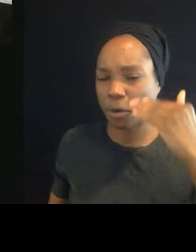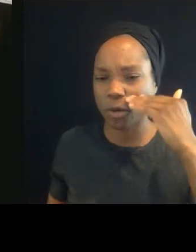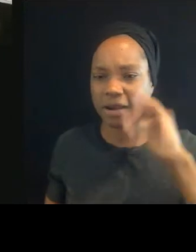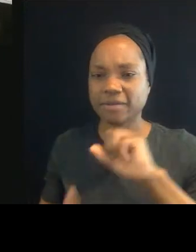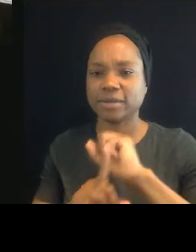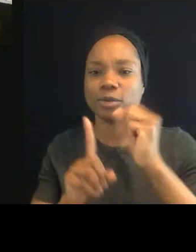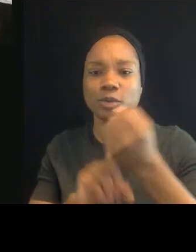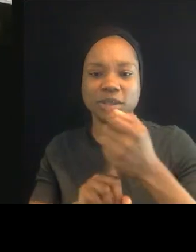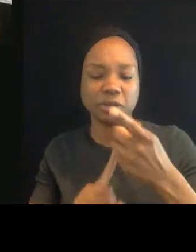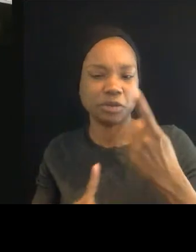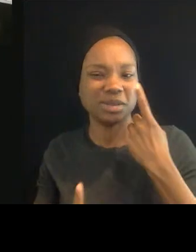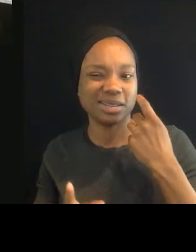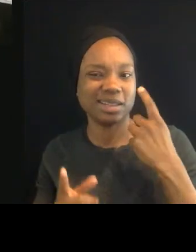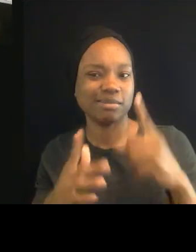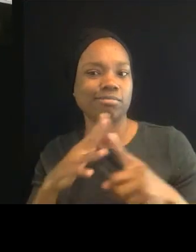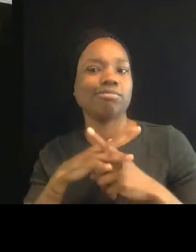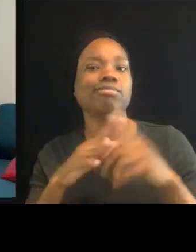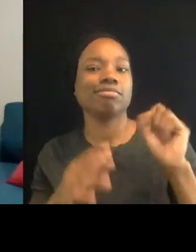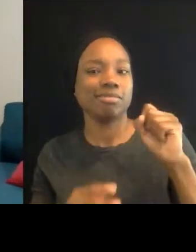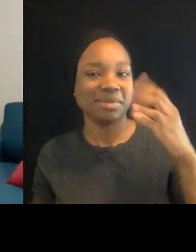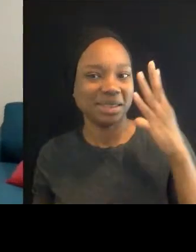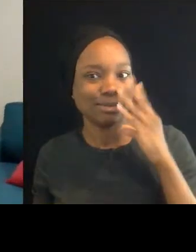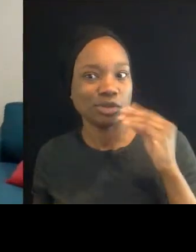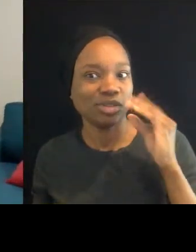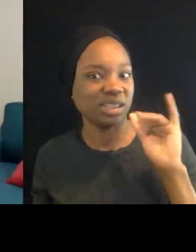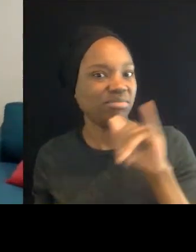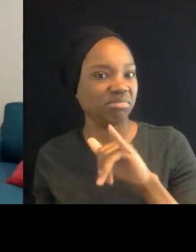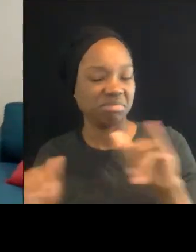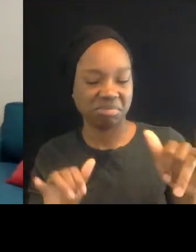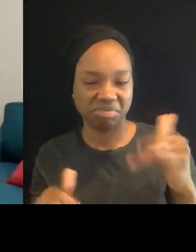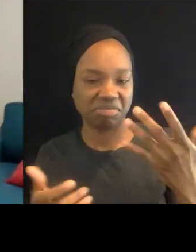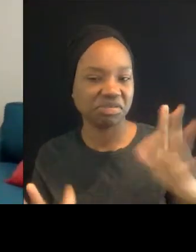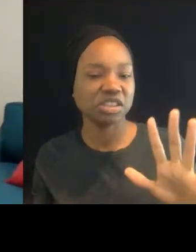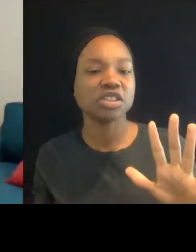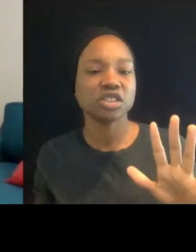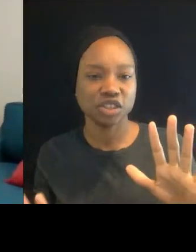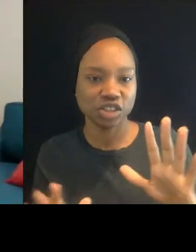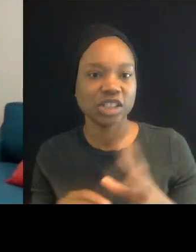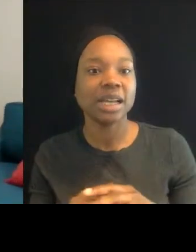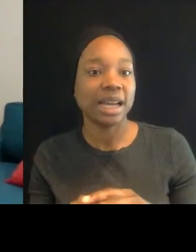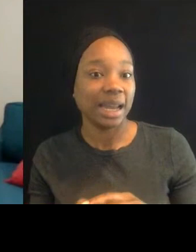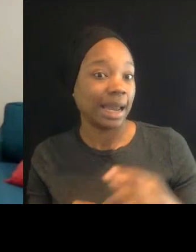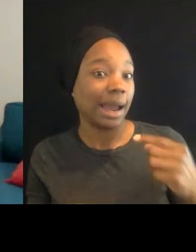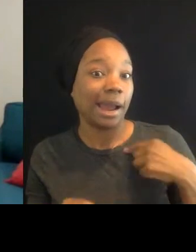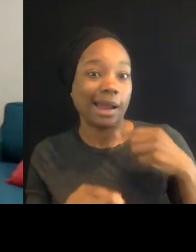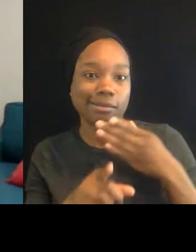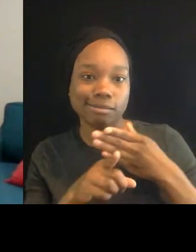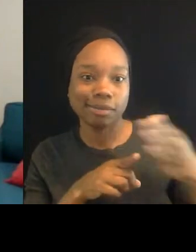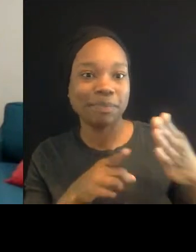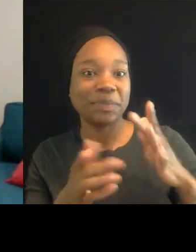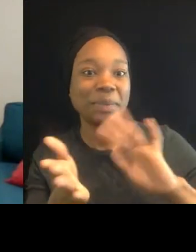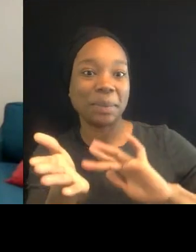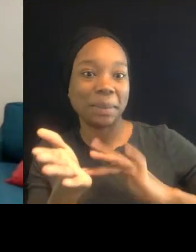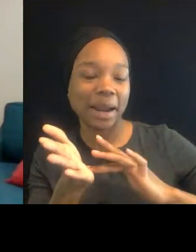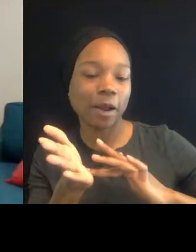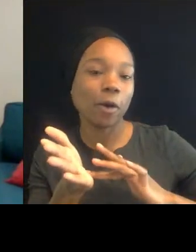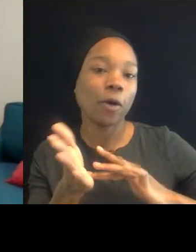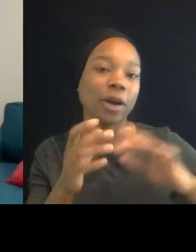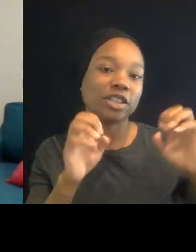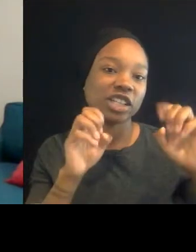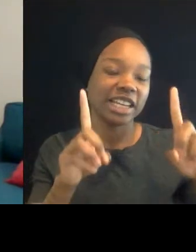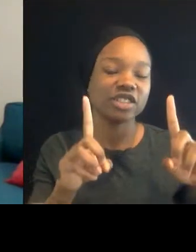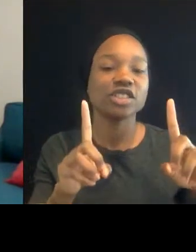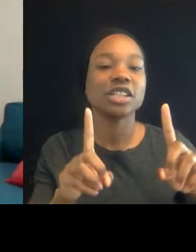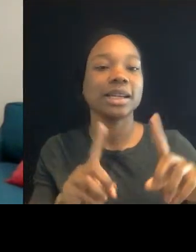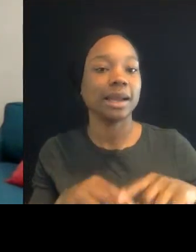I've experienced things like that, being a leader in medicine and medical education. I think that we really have